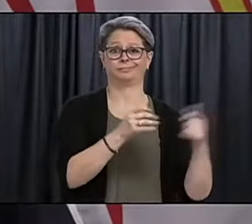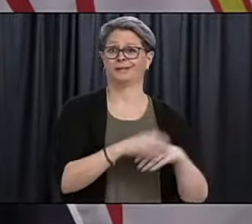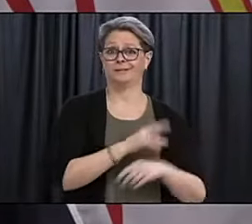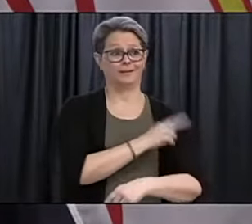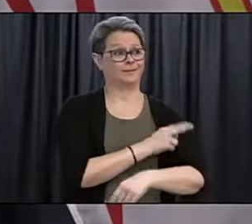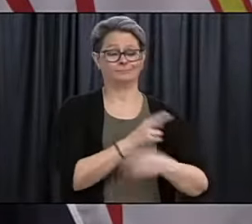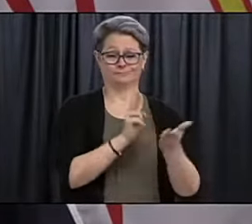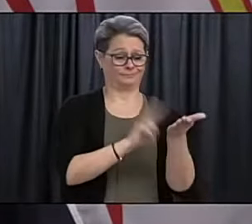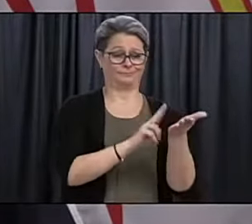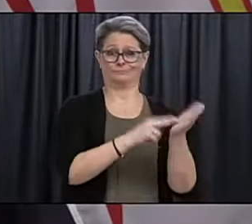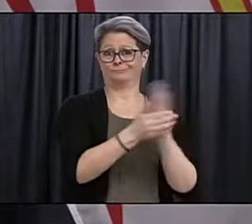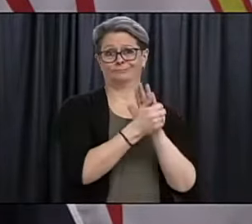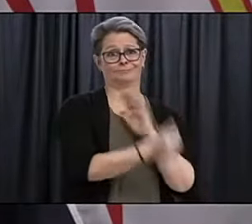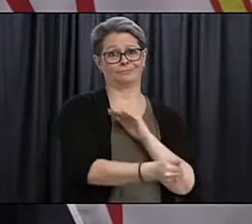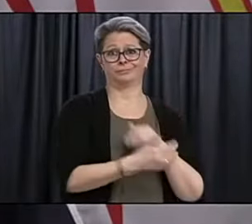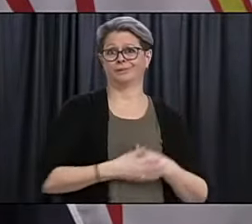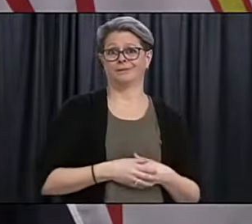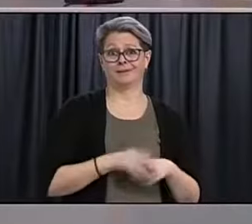be honest.